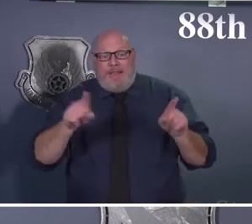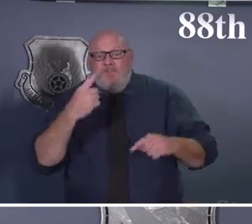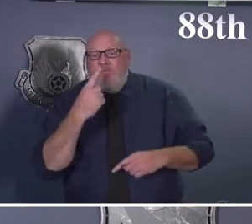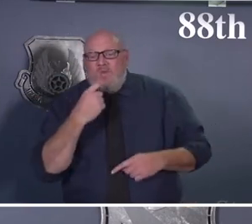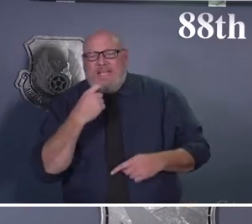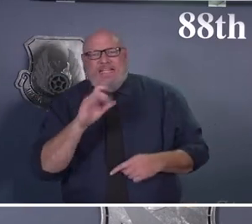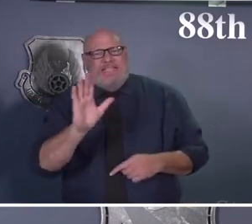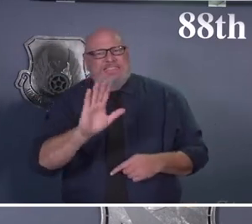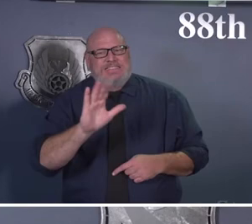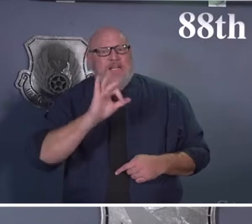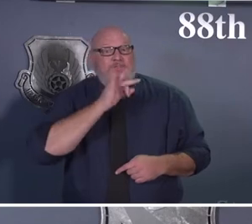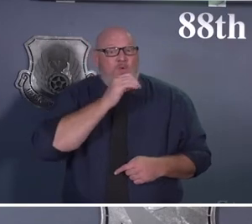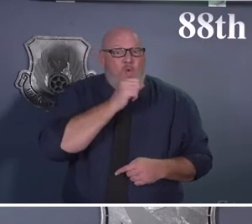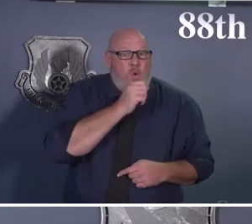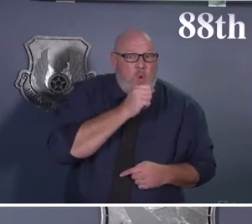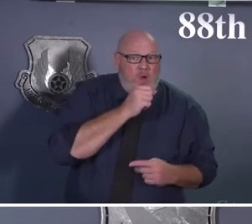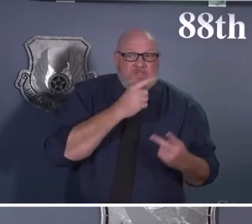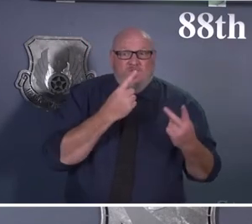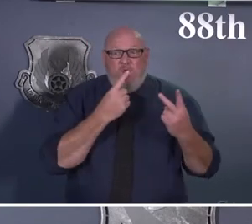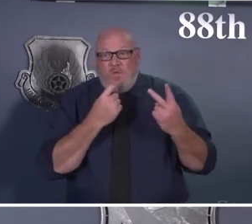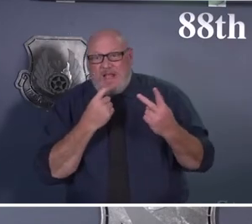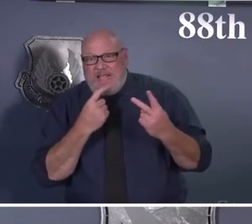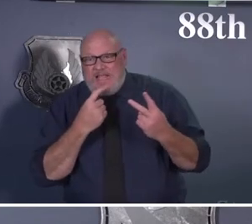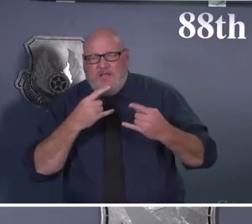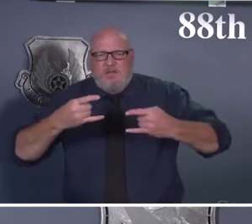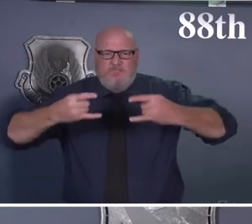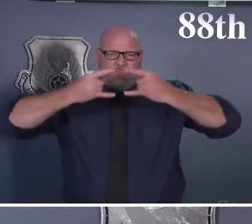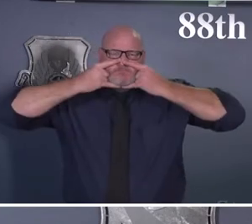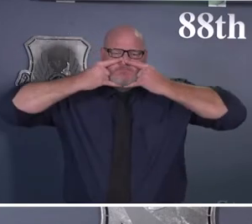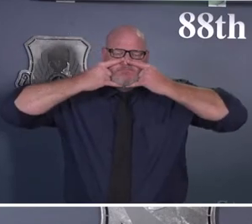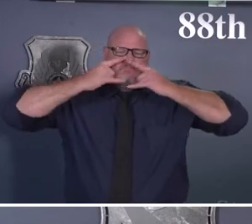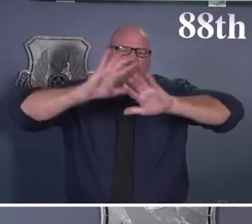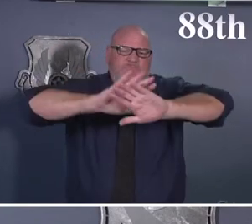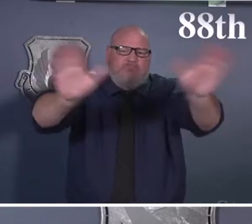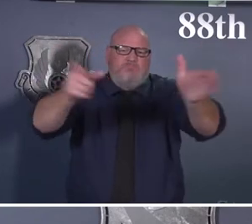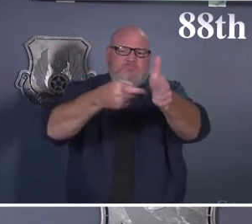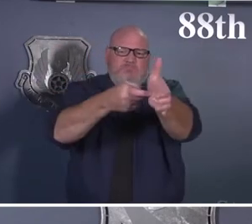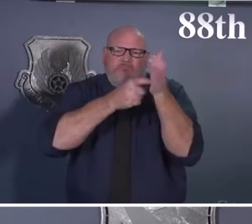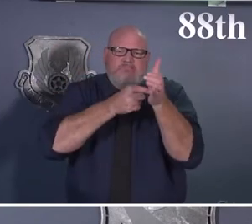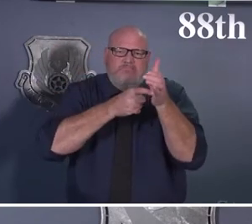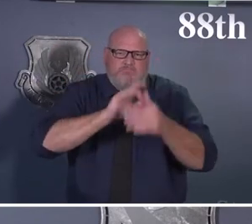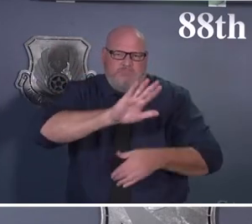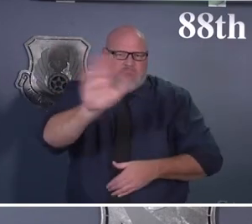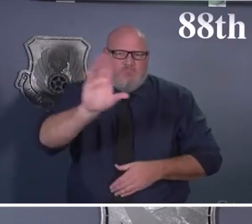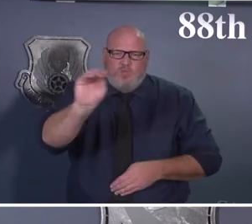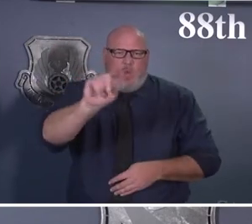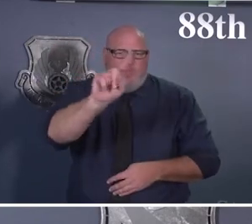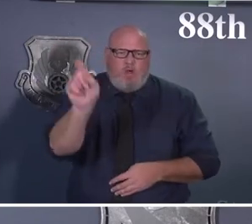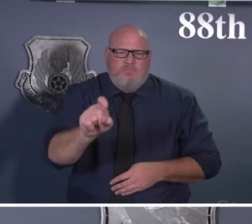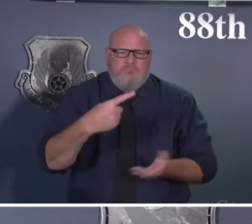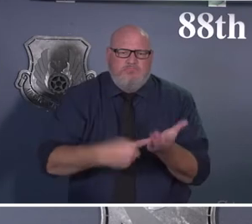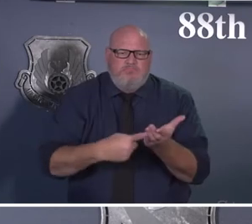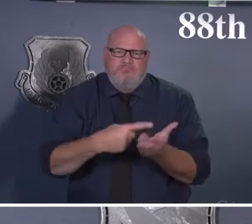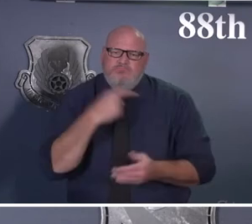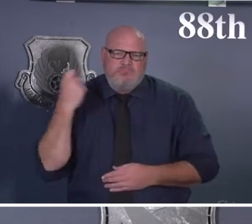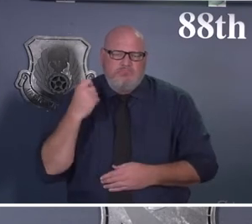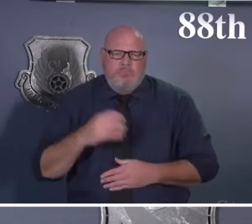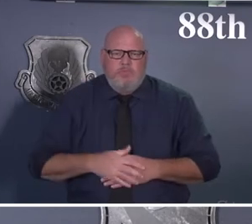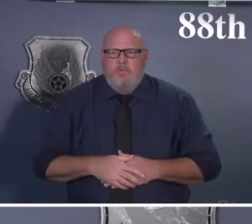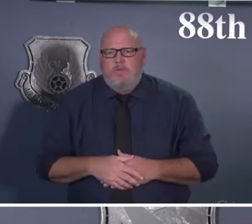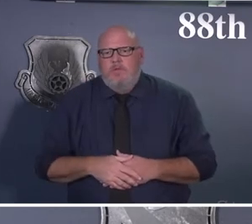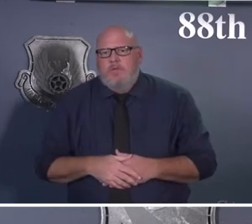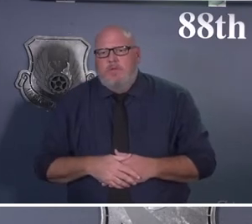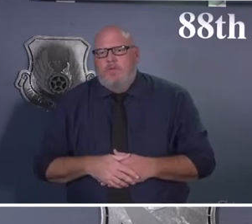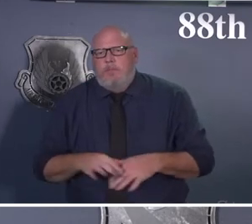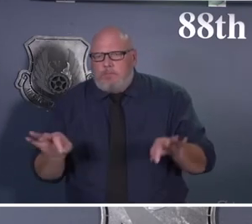high risk, we wear the masks. And so there are metrics out there that you can keep an eye on to try and figure out when we're going to get there. It is great to